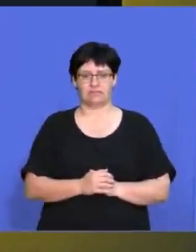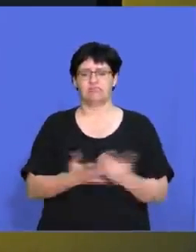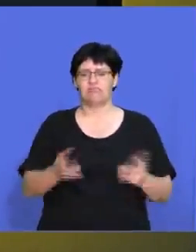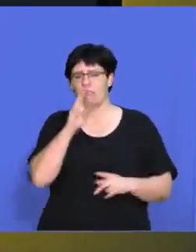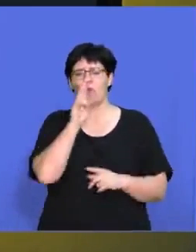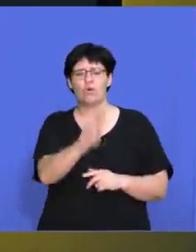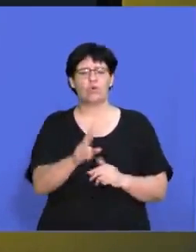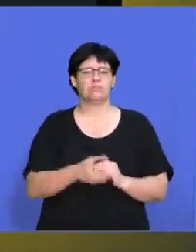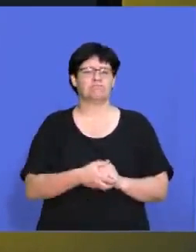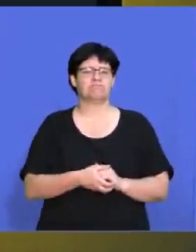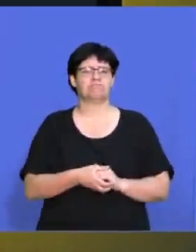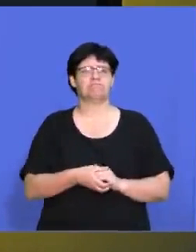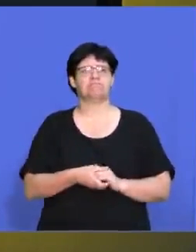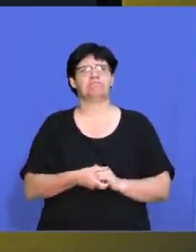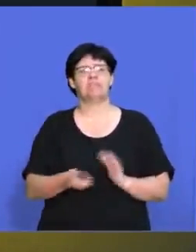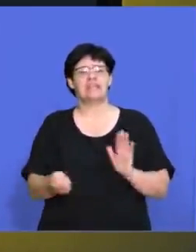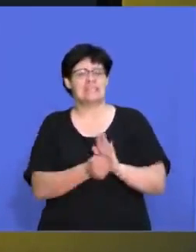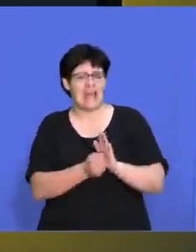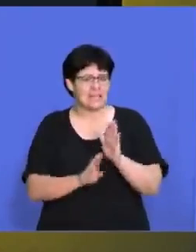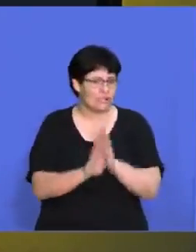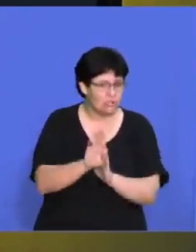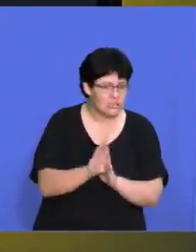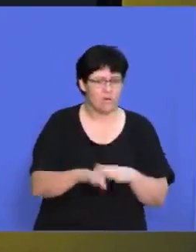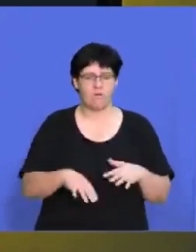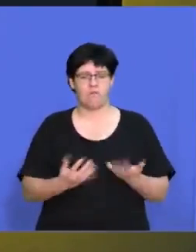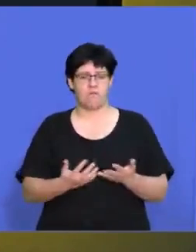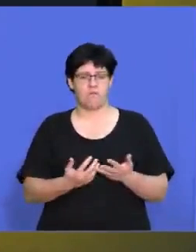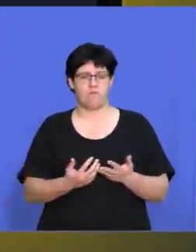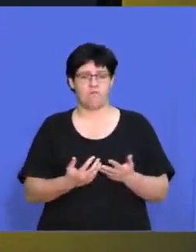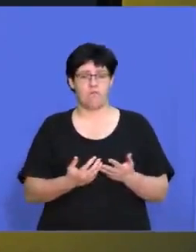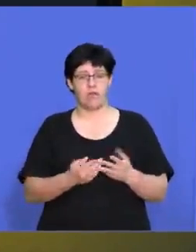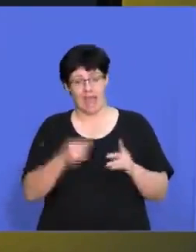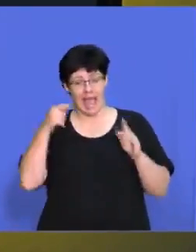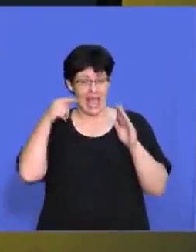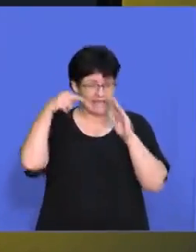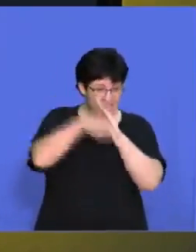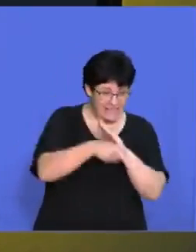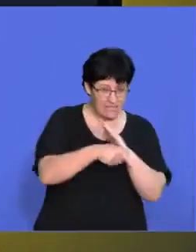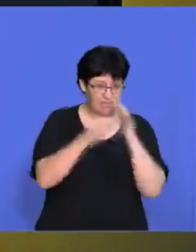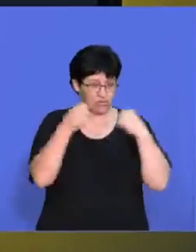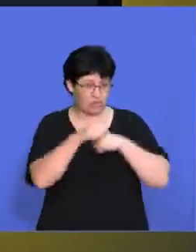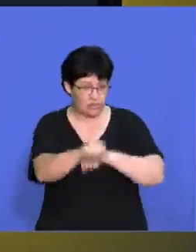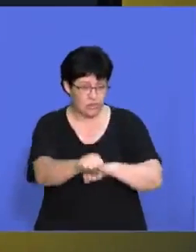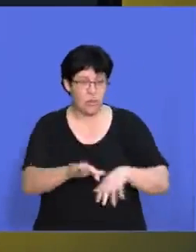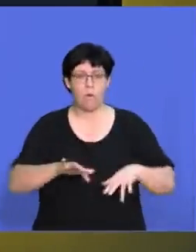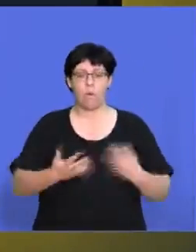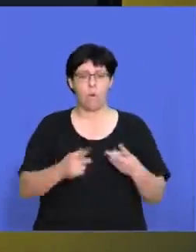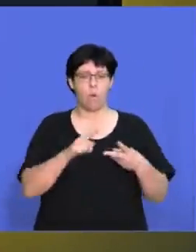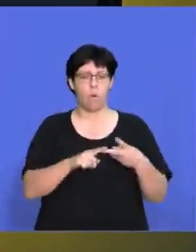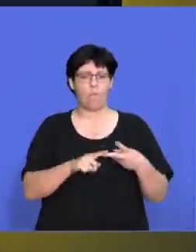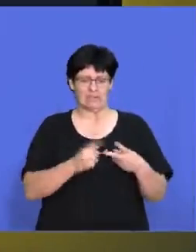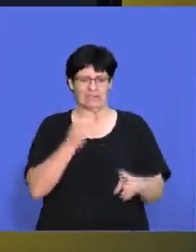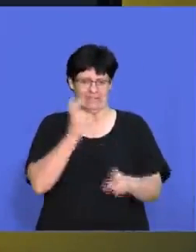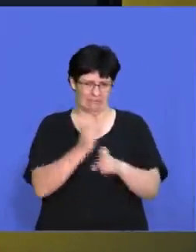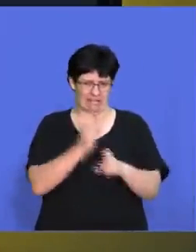once again, are we looking at, um, increasing our sales? So therefore we're going to go for an intensive strategy or is the business, uh,